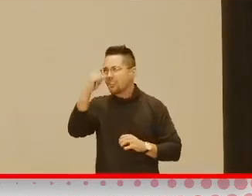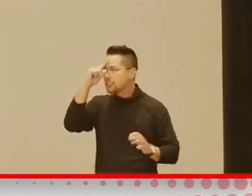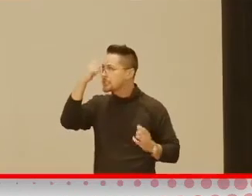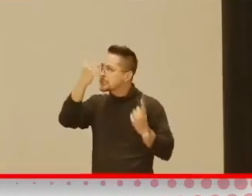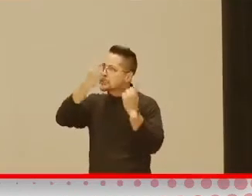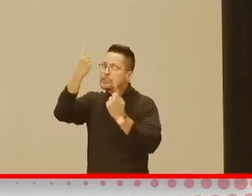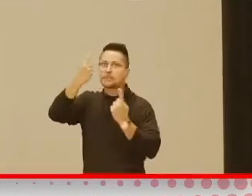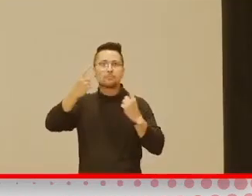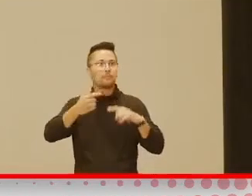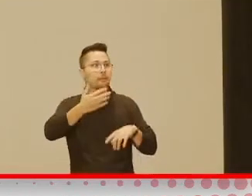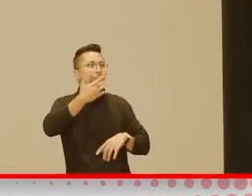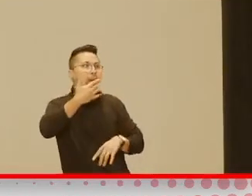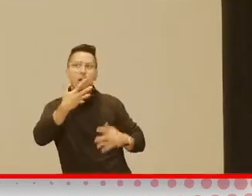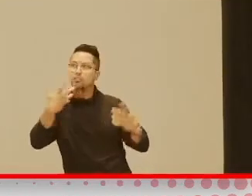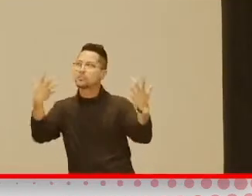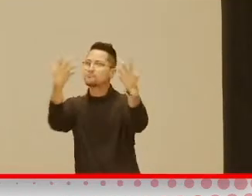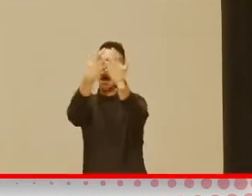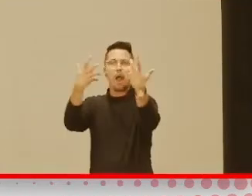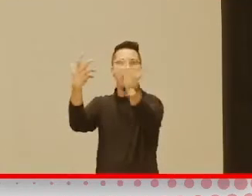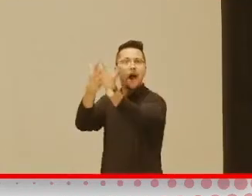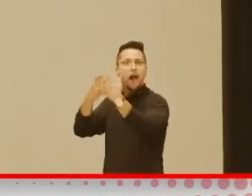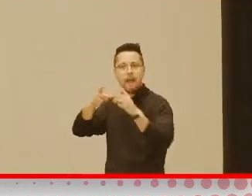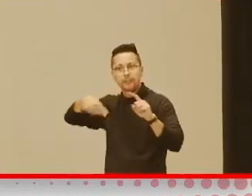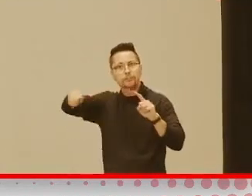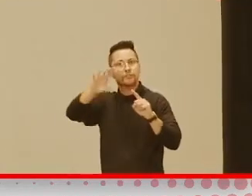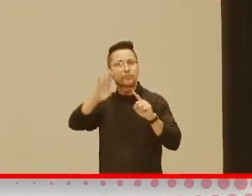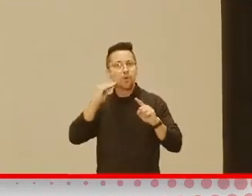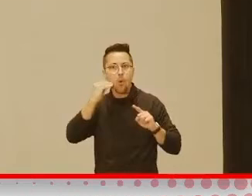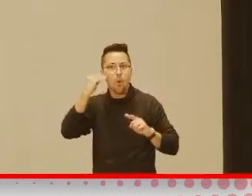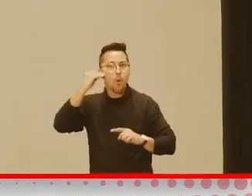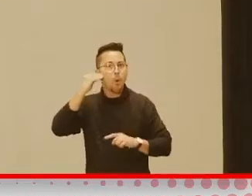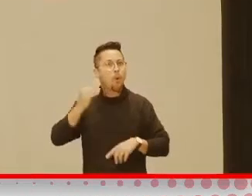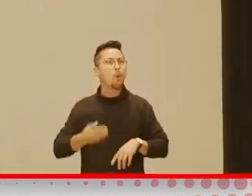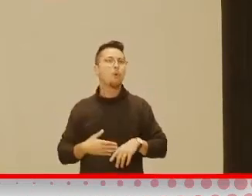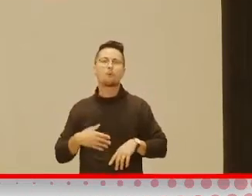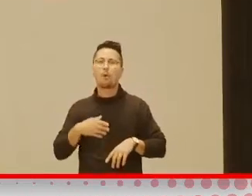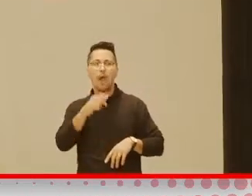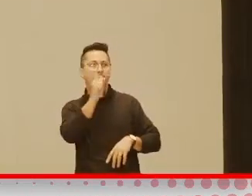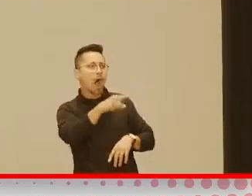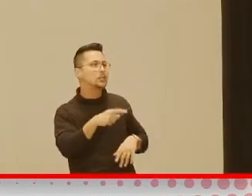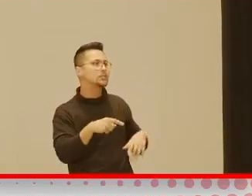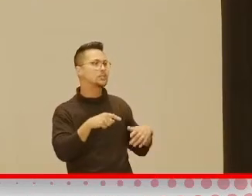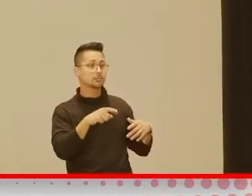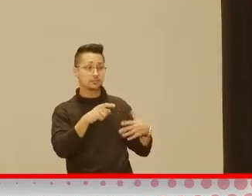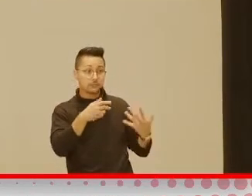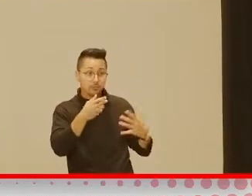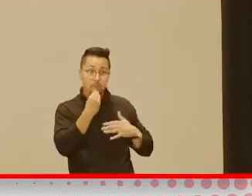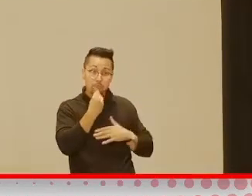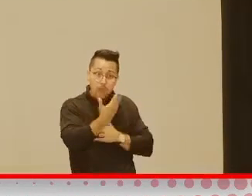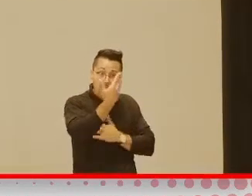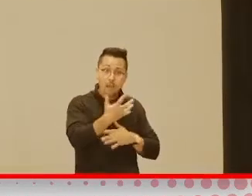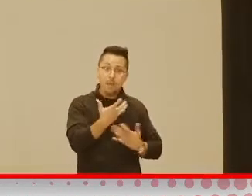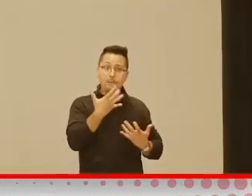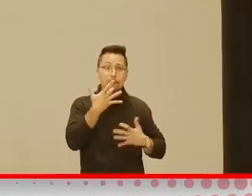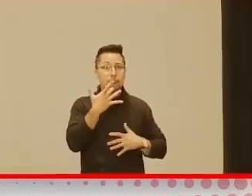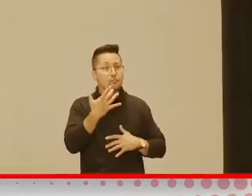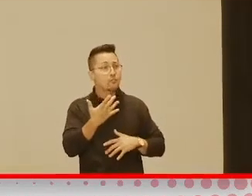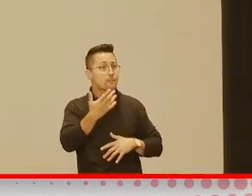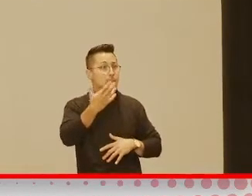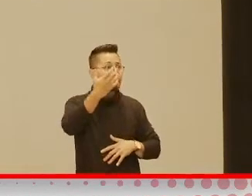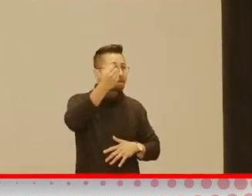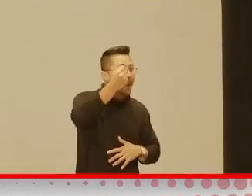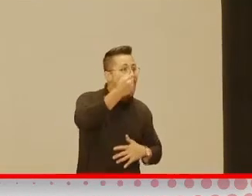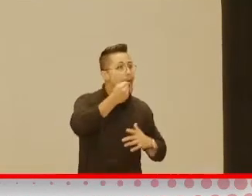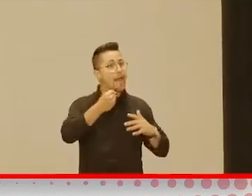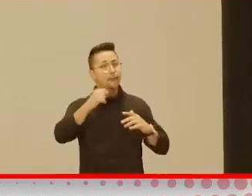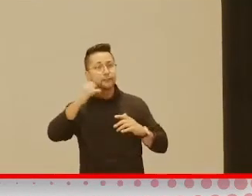house, you know, instead of just asking if they want milk or juice for breakfast, you know, would you like a yellow